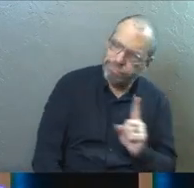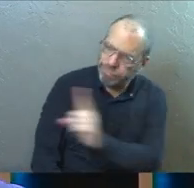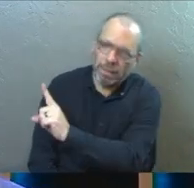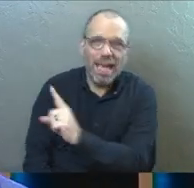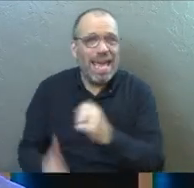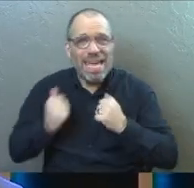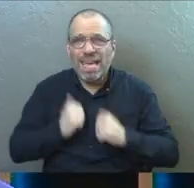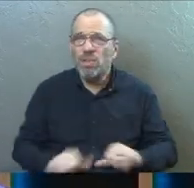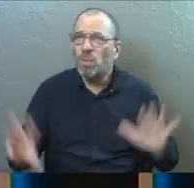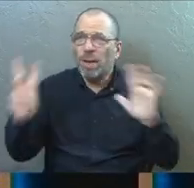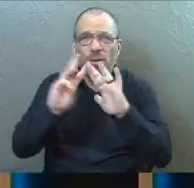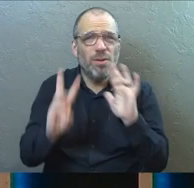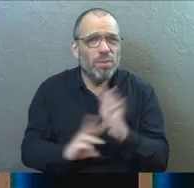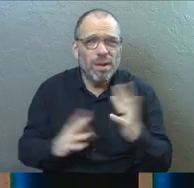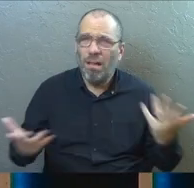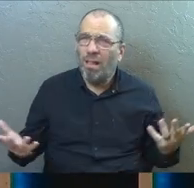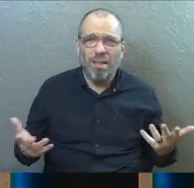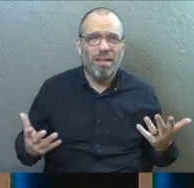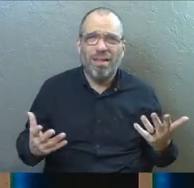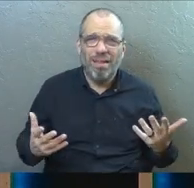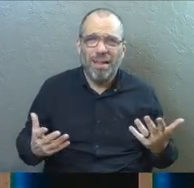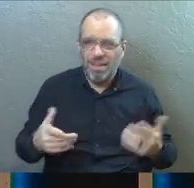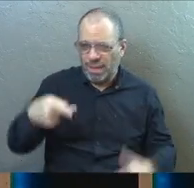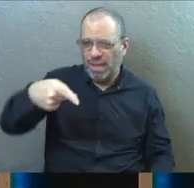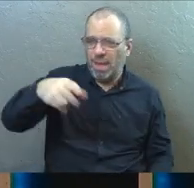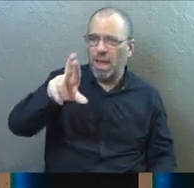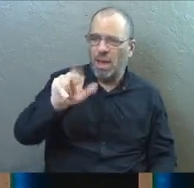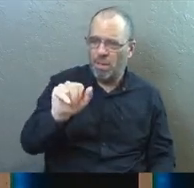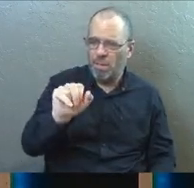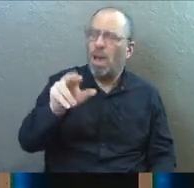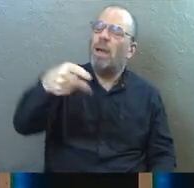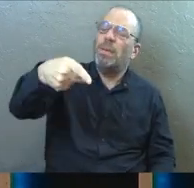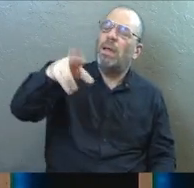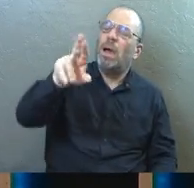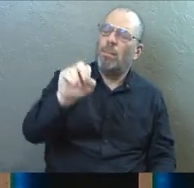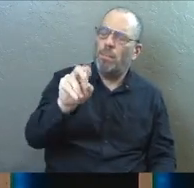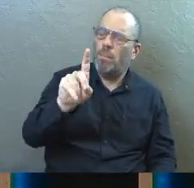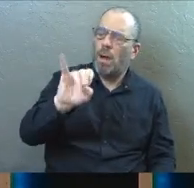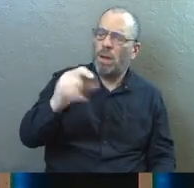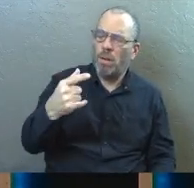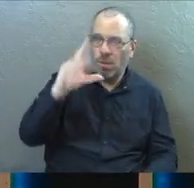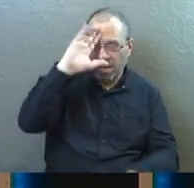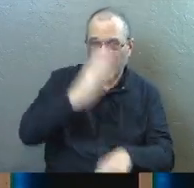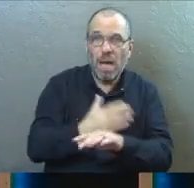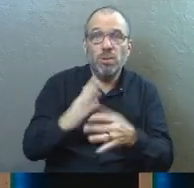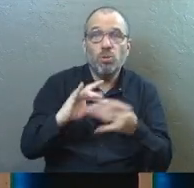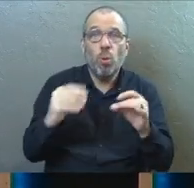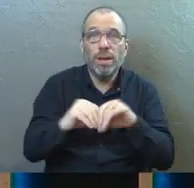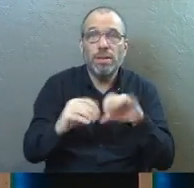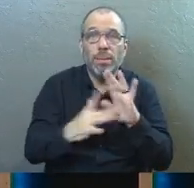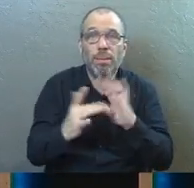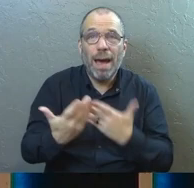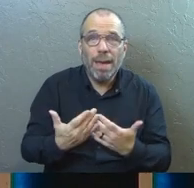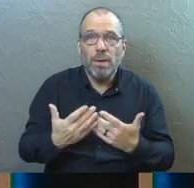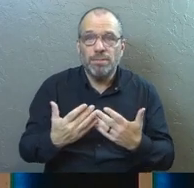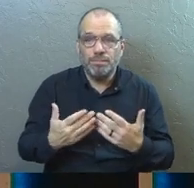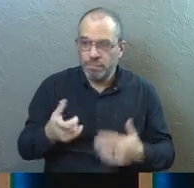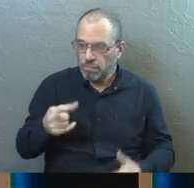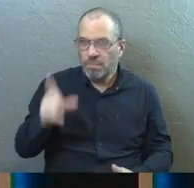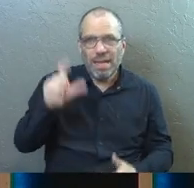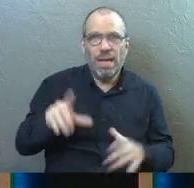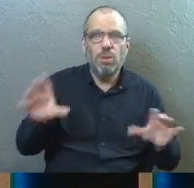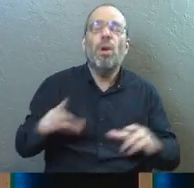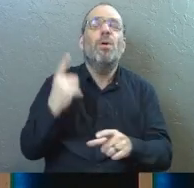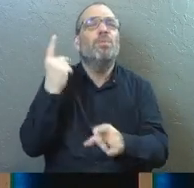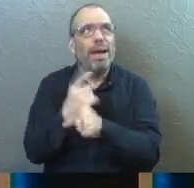He surrendered his will. Isn't that good? Do you see the grace in that picture? You're like, well, he still had